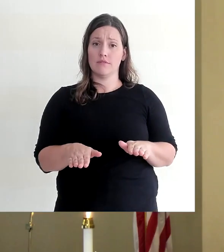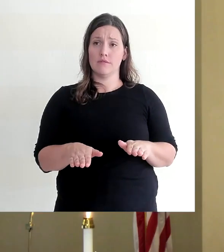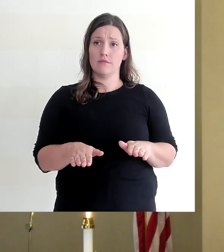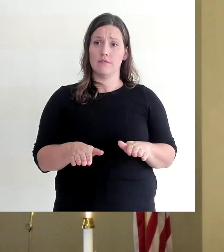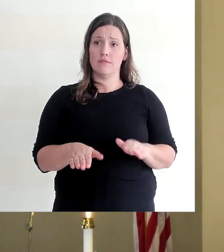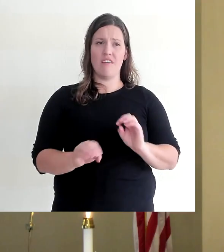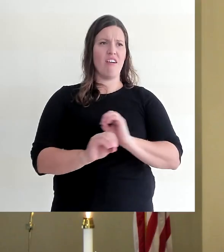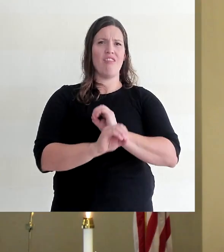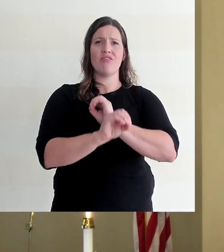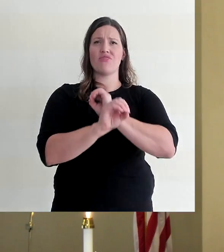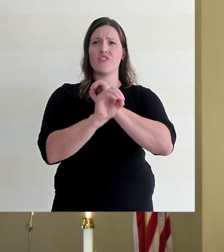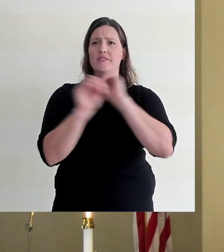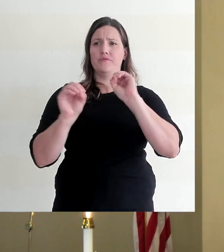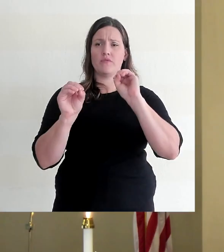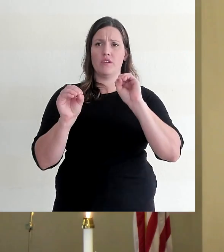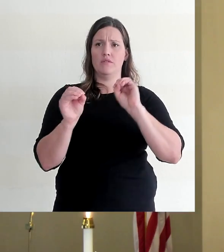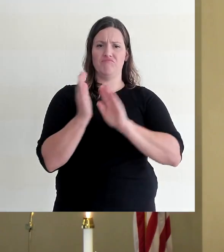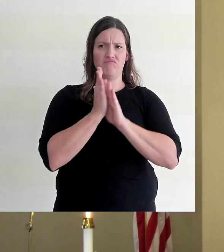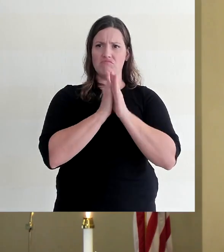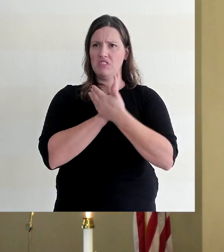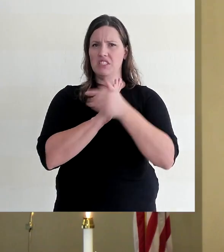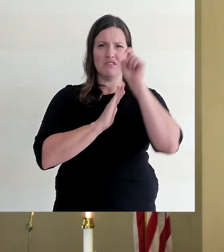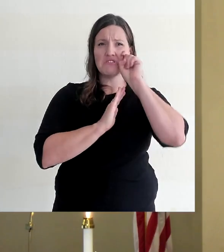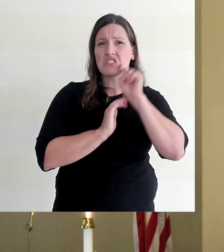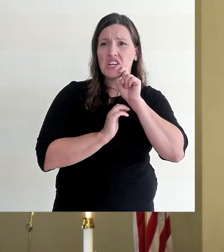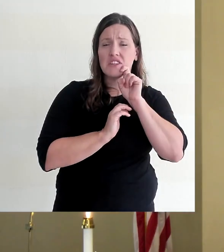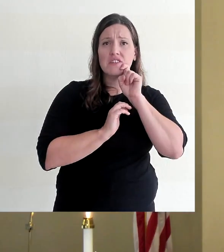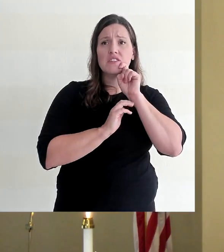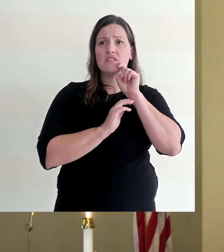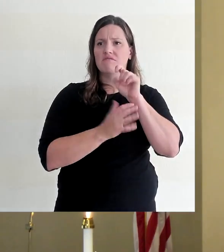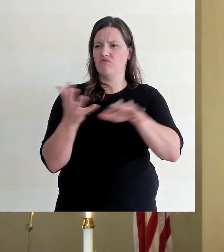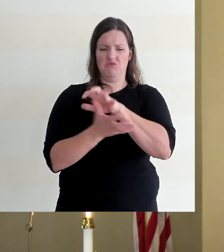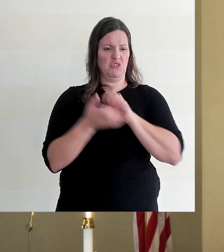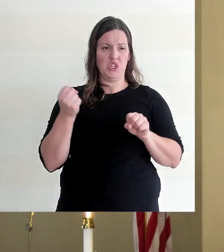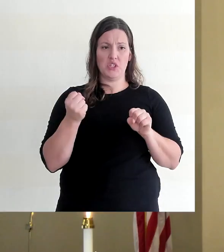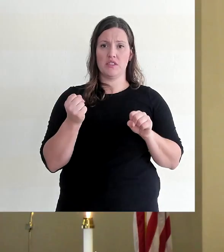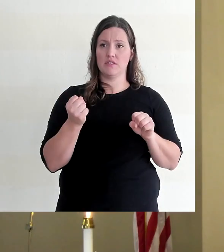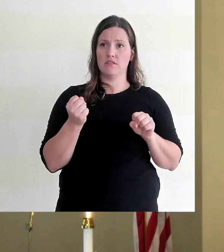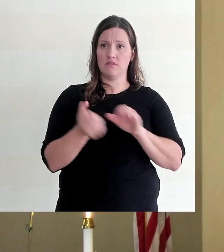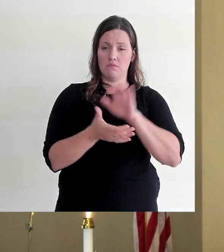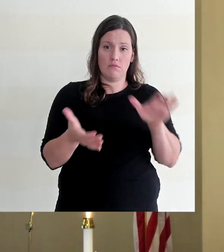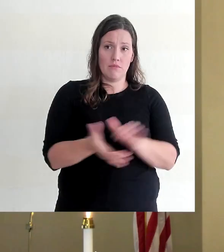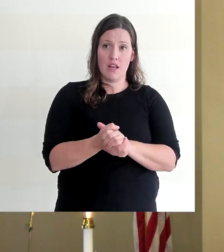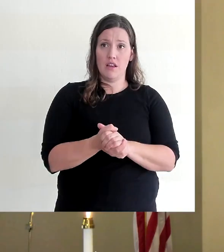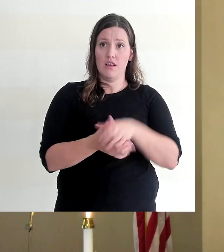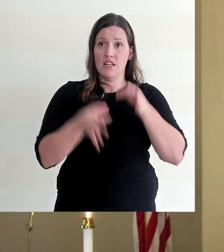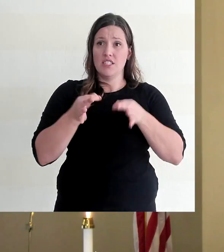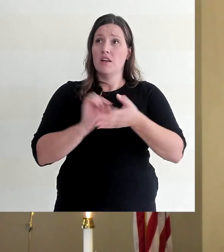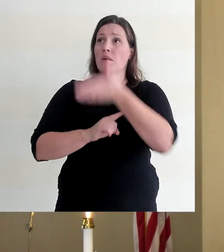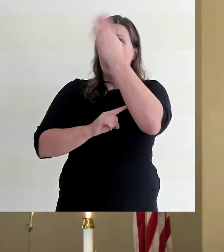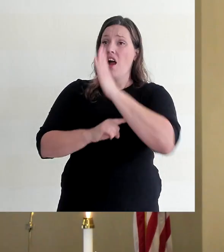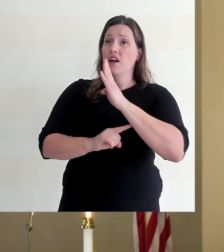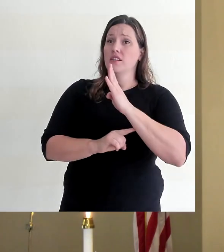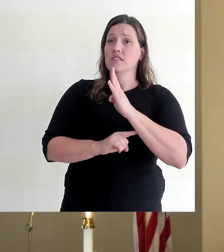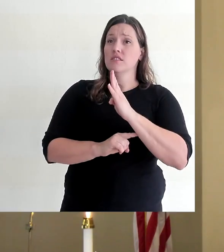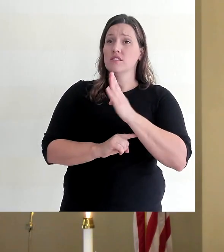any form of sexual immorality dishonors marriage and will be judged by God.